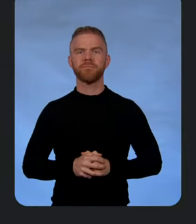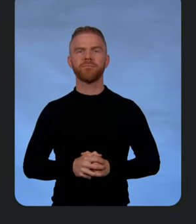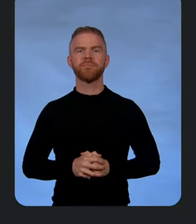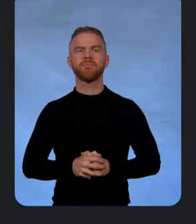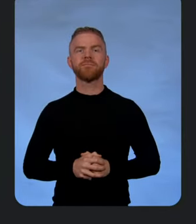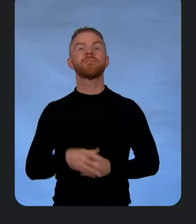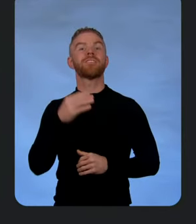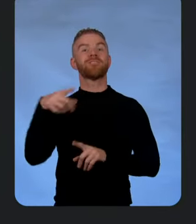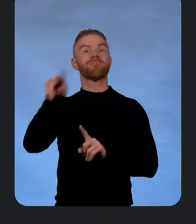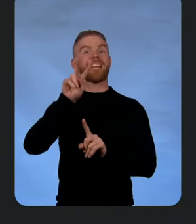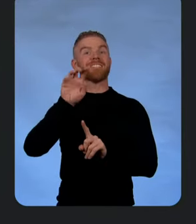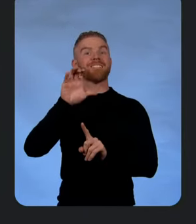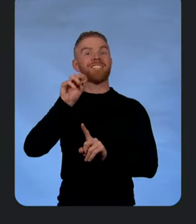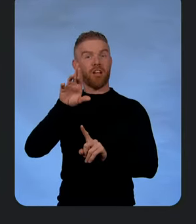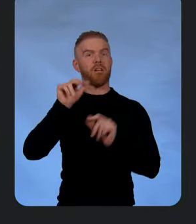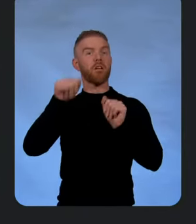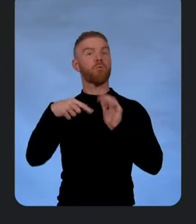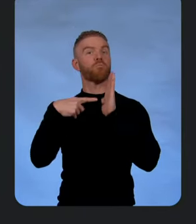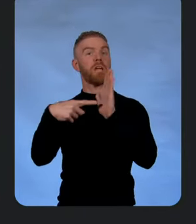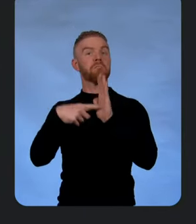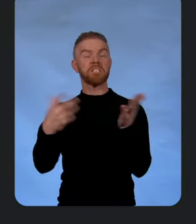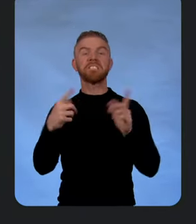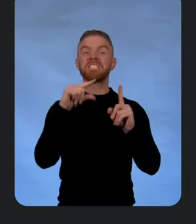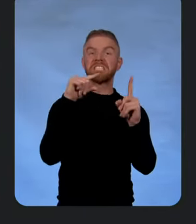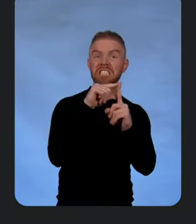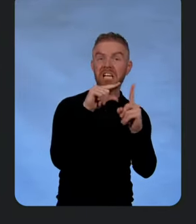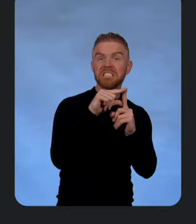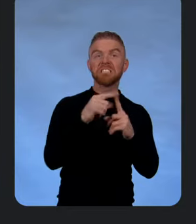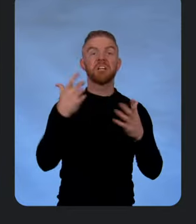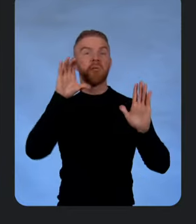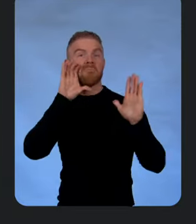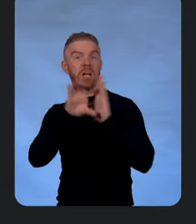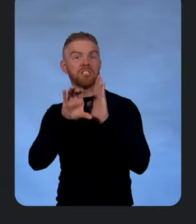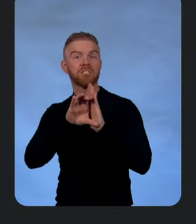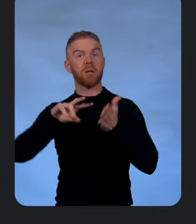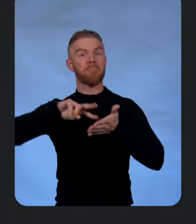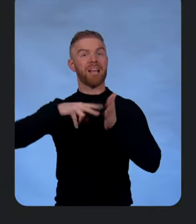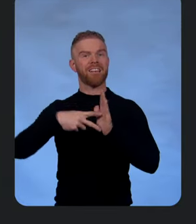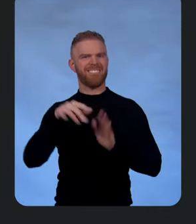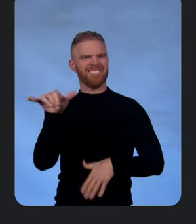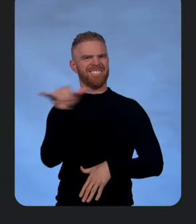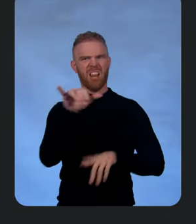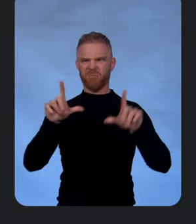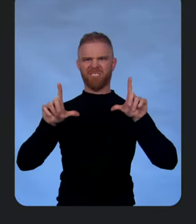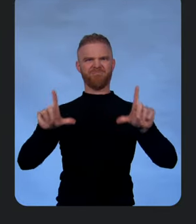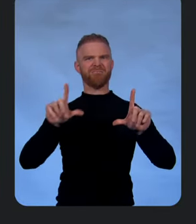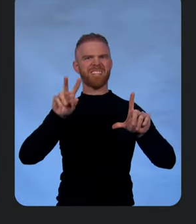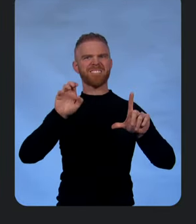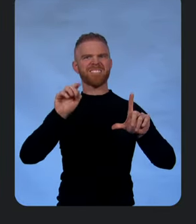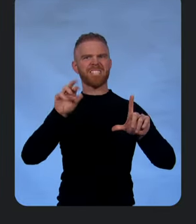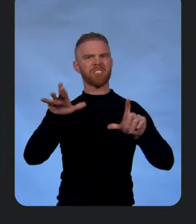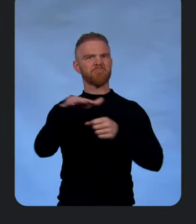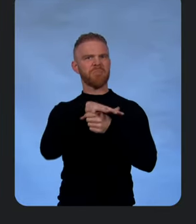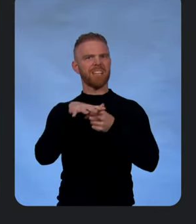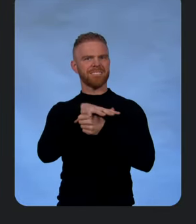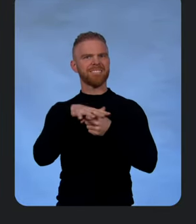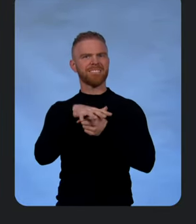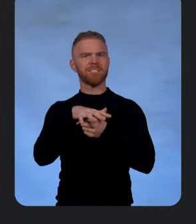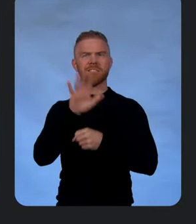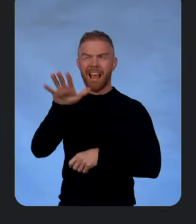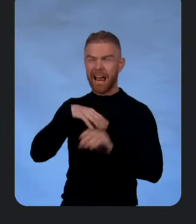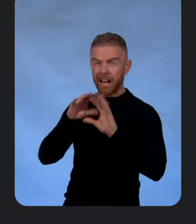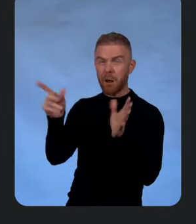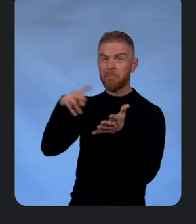these vectors can represent text or image meaning in the same vector space. Okay. So what you're saying is that when I want to find